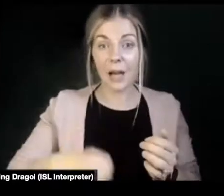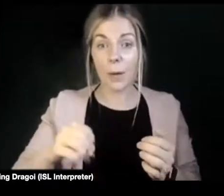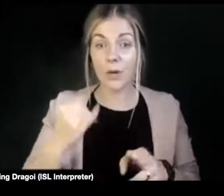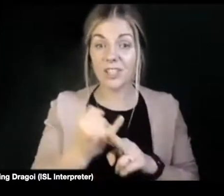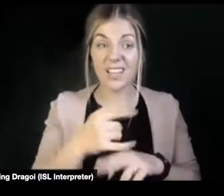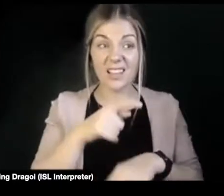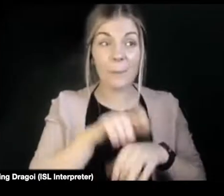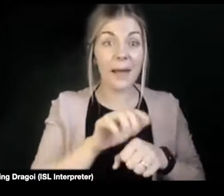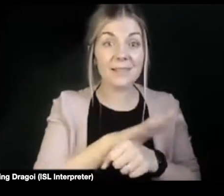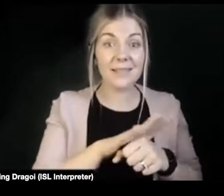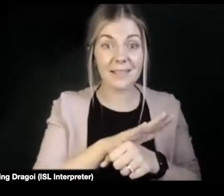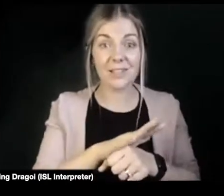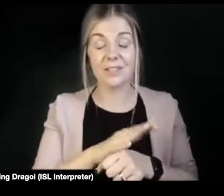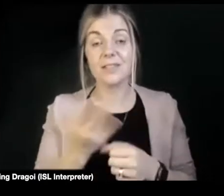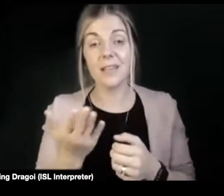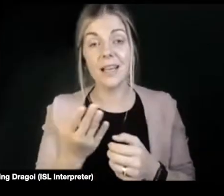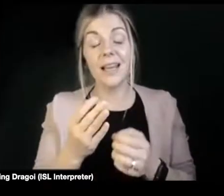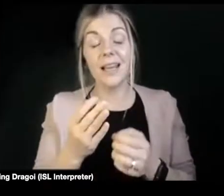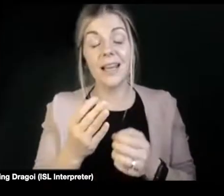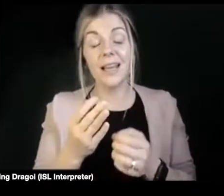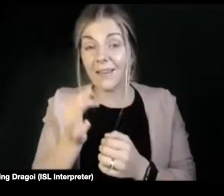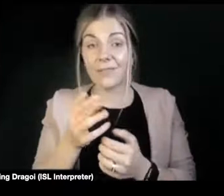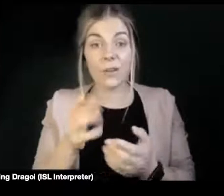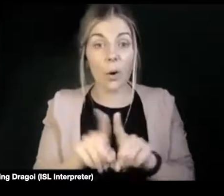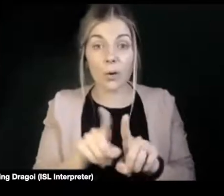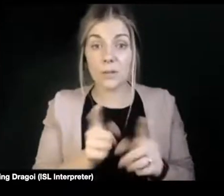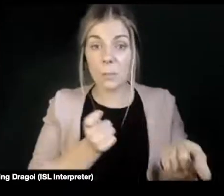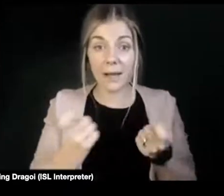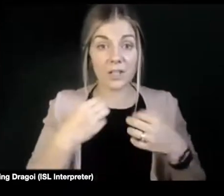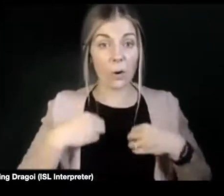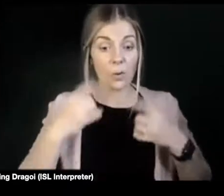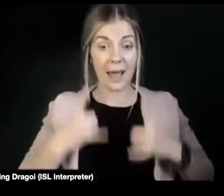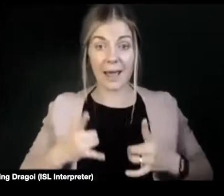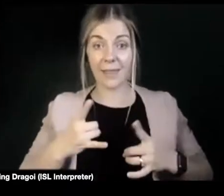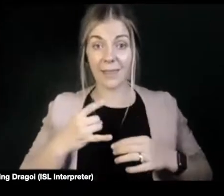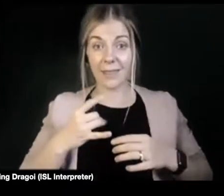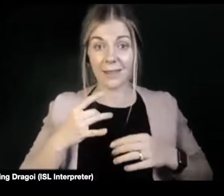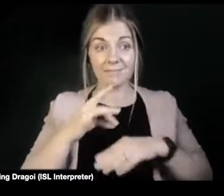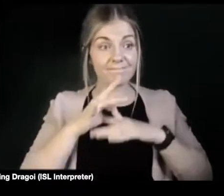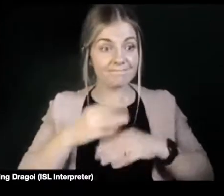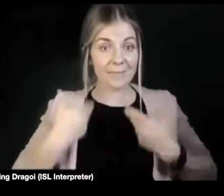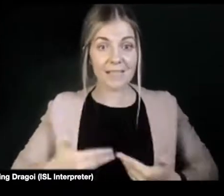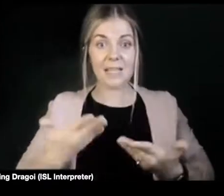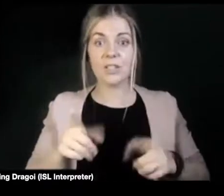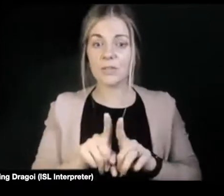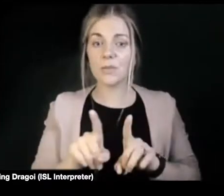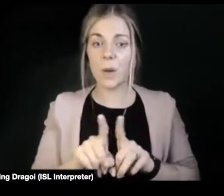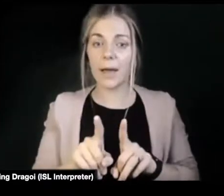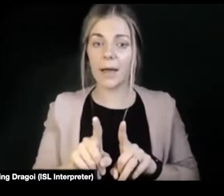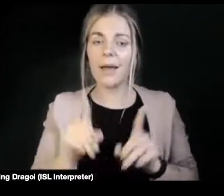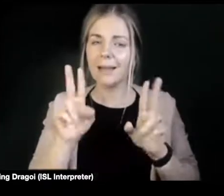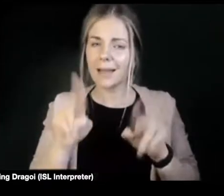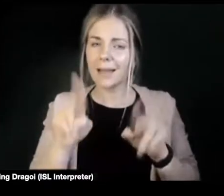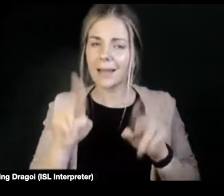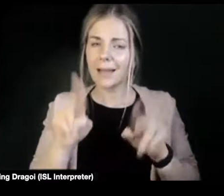also managing health and different conditions, and how difficult it can be. Like we have very sporadic provision